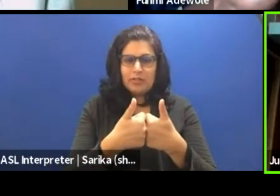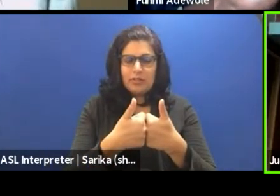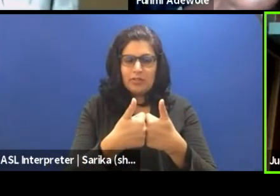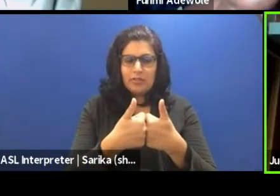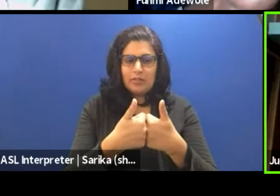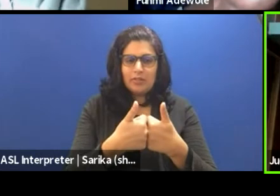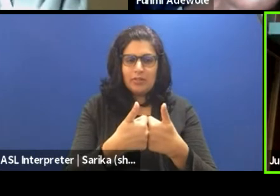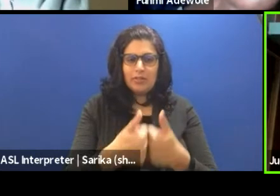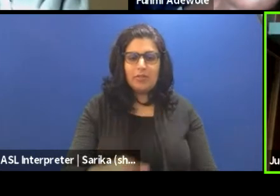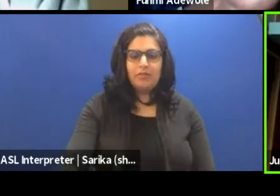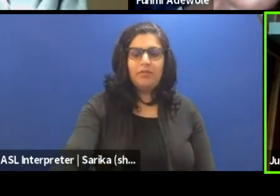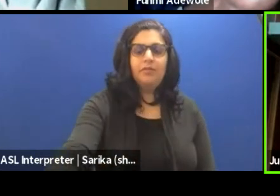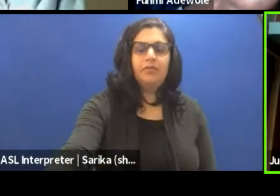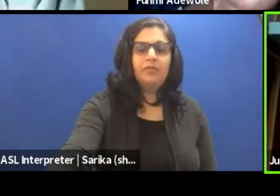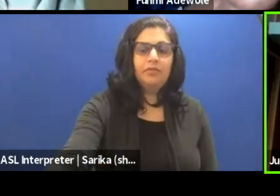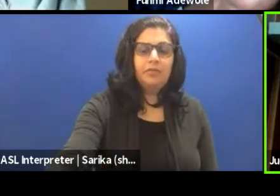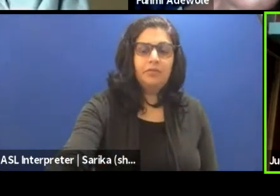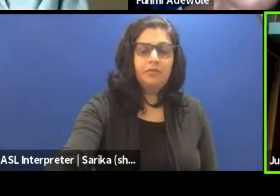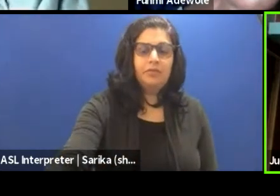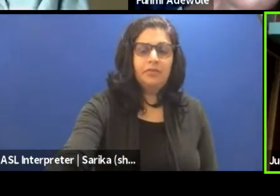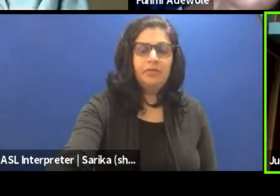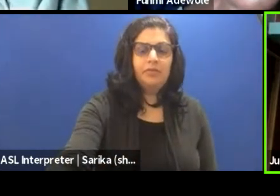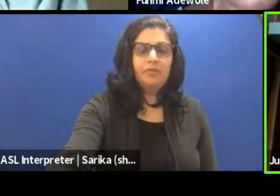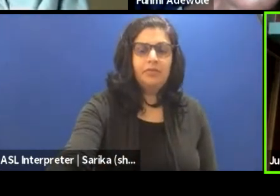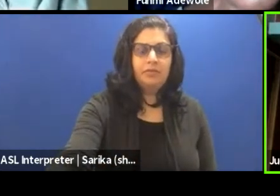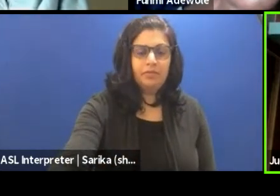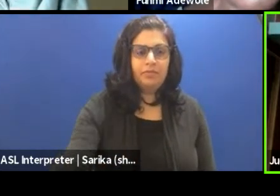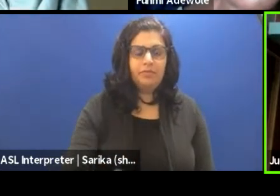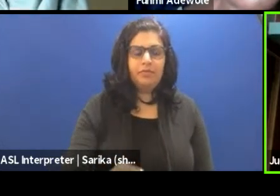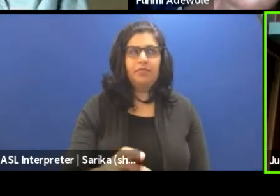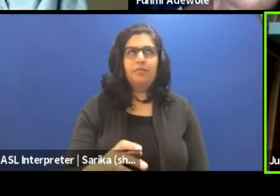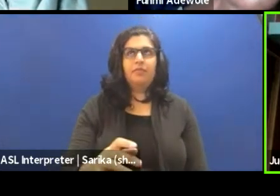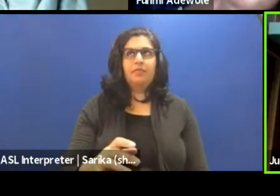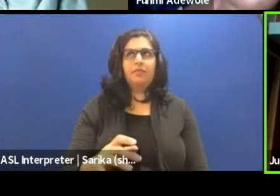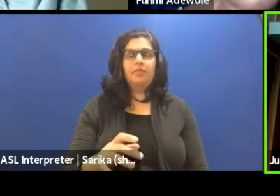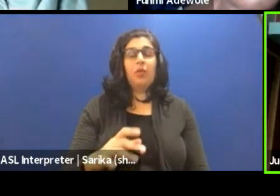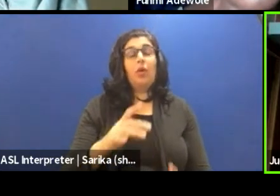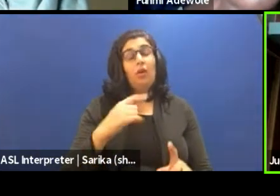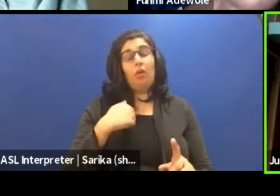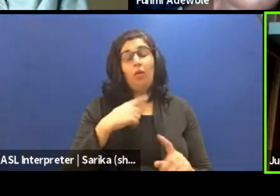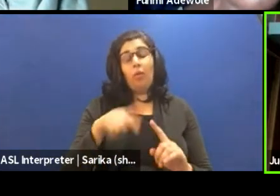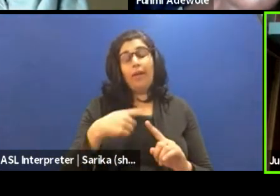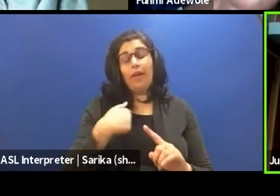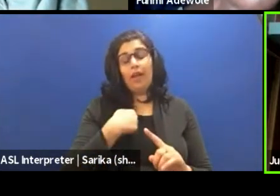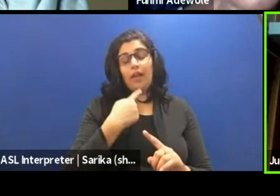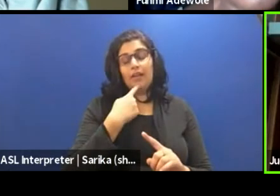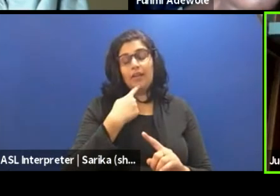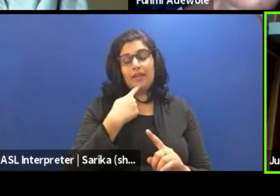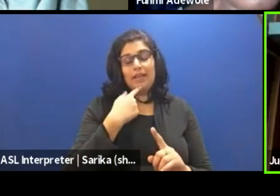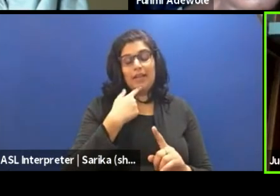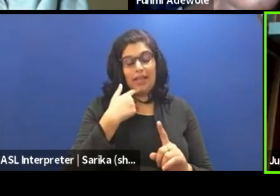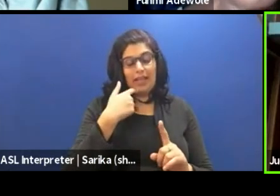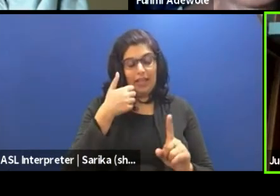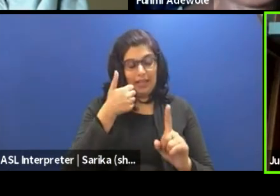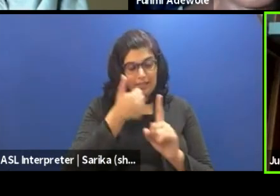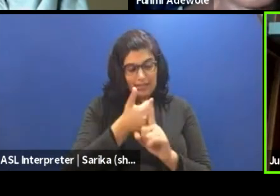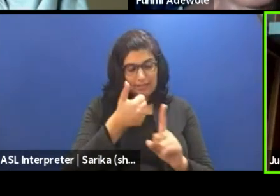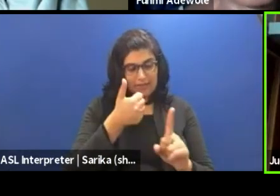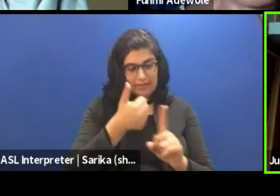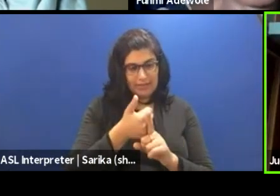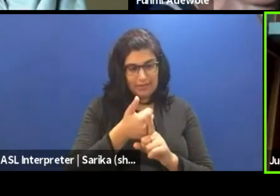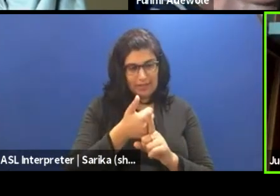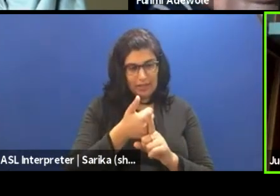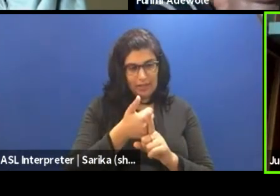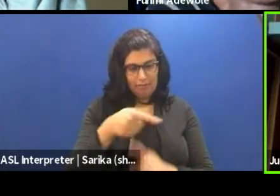self-provoked to stand into